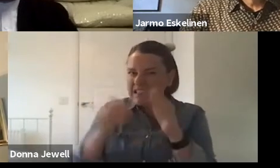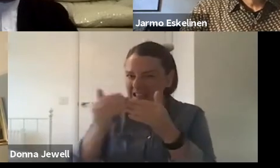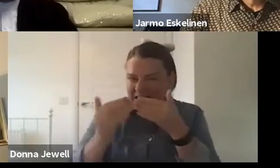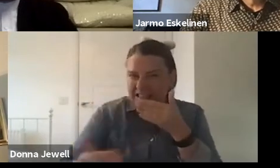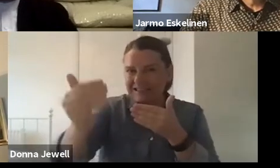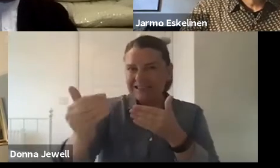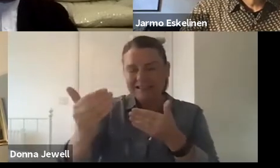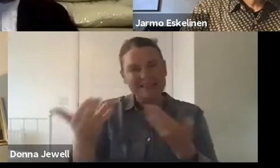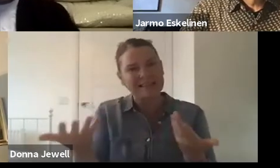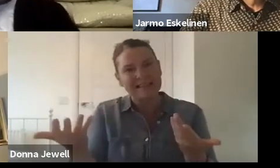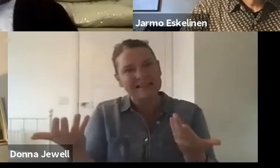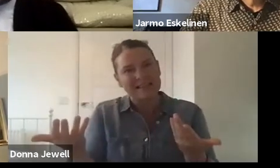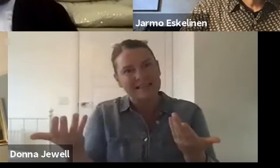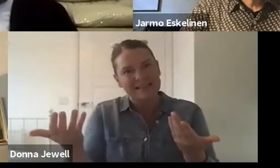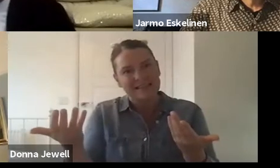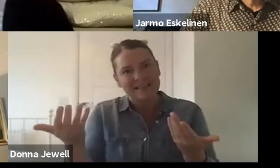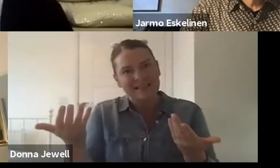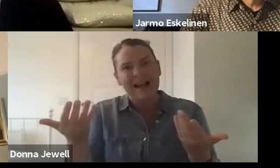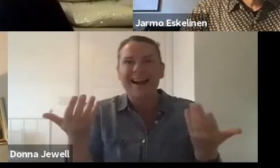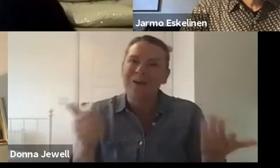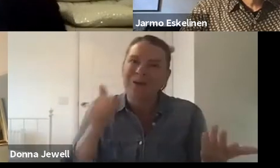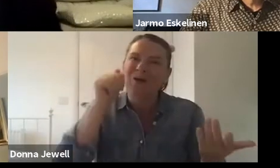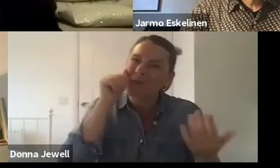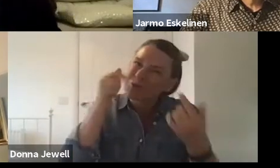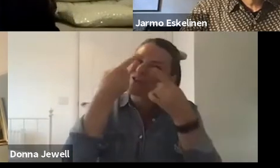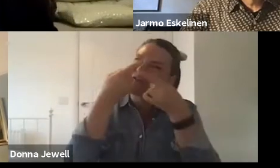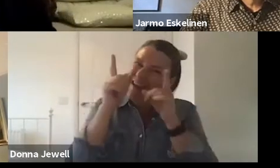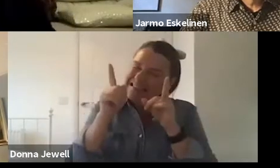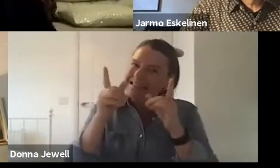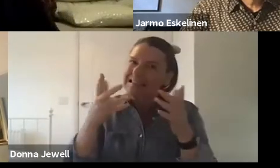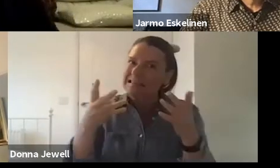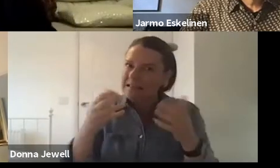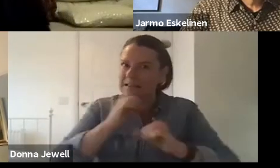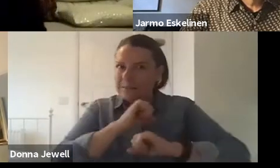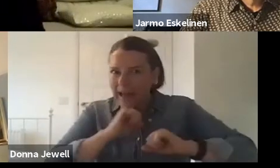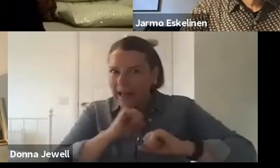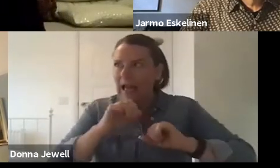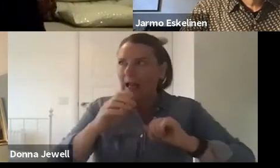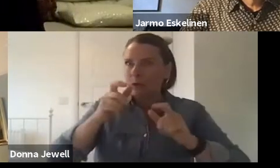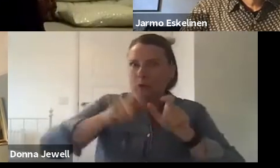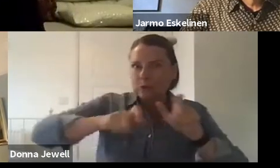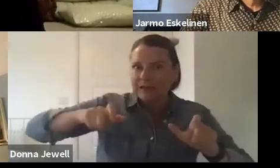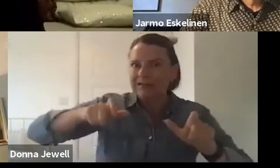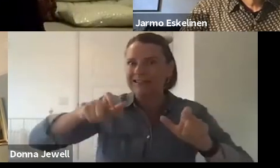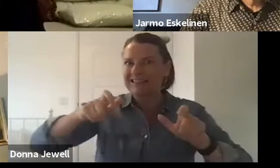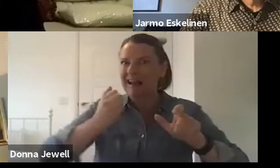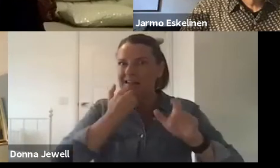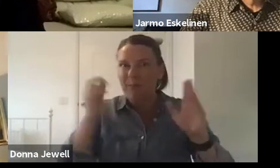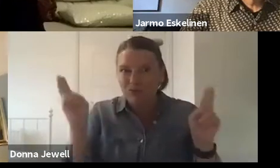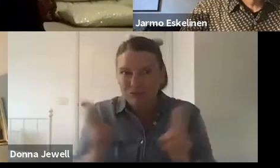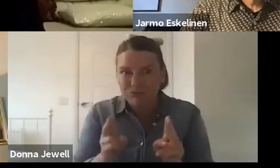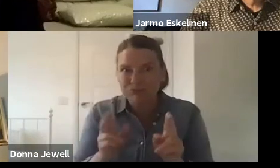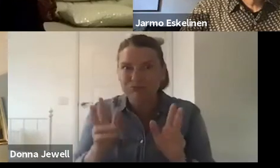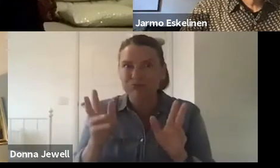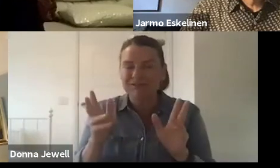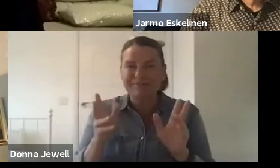I mean, I know that universities are very much under pressure in terms of space at the moment when they're thinking about students and stuff. And this might be quite a